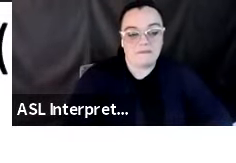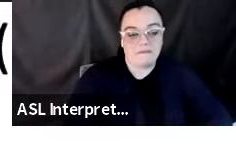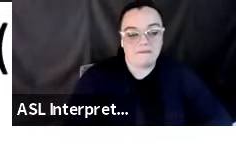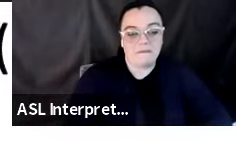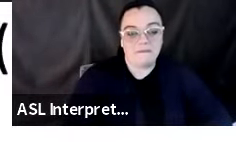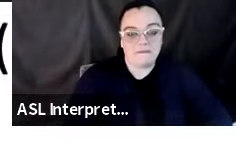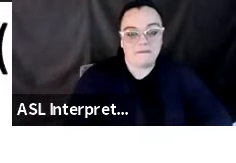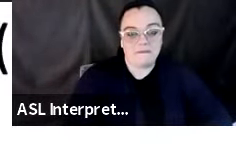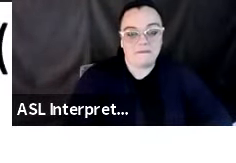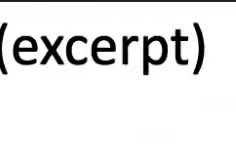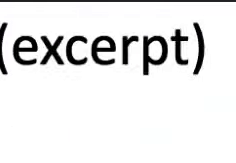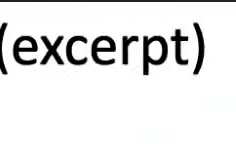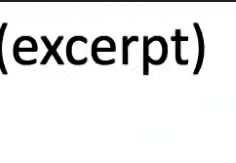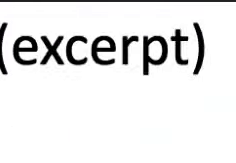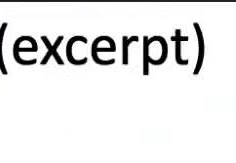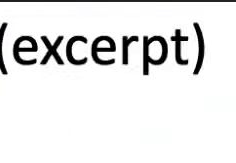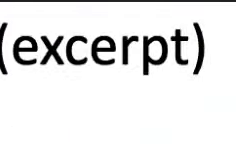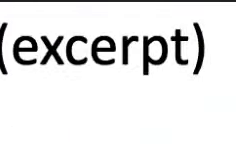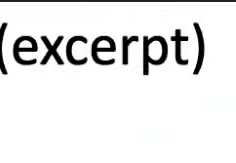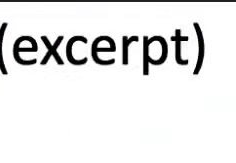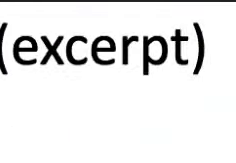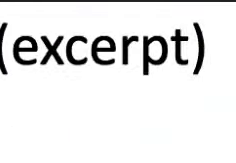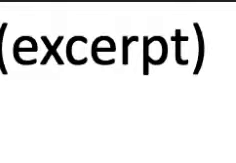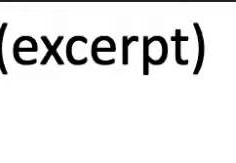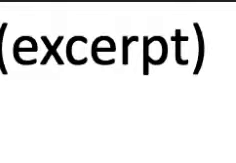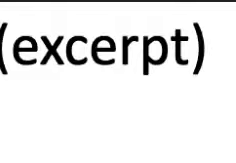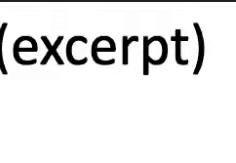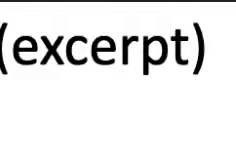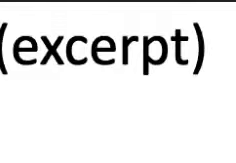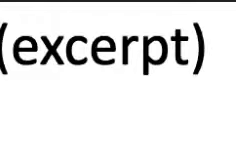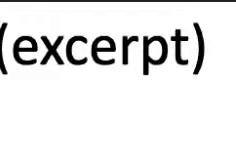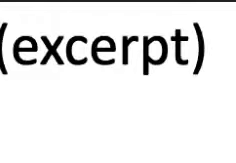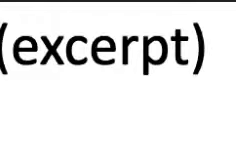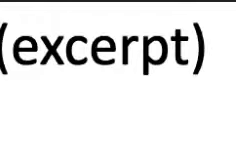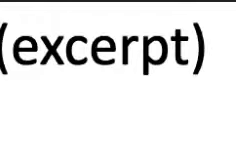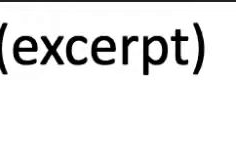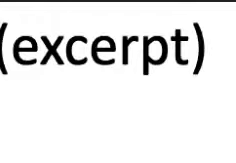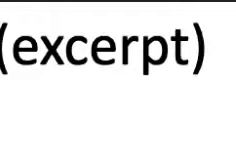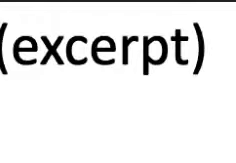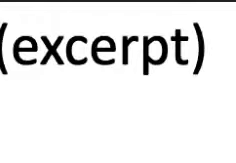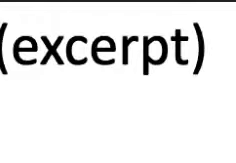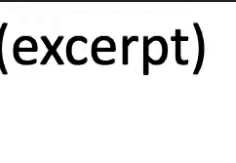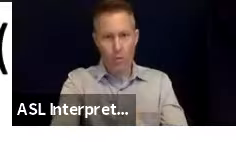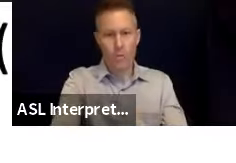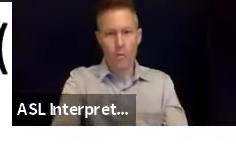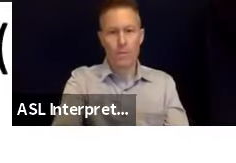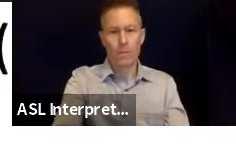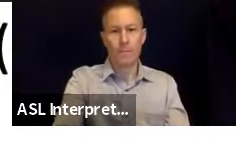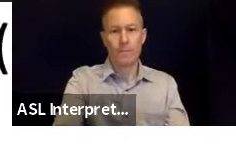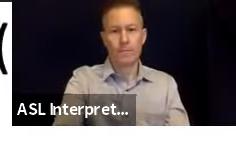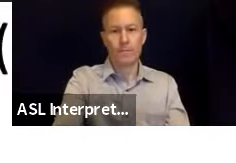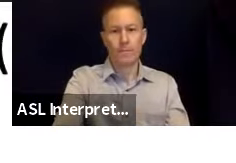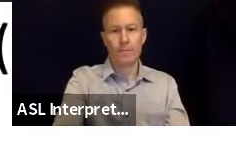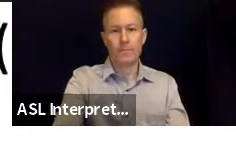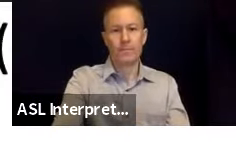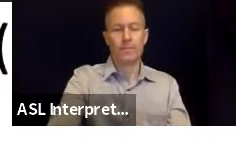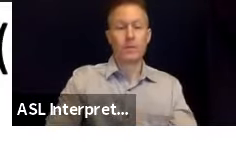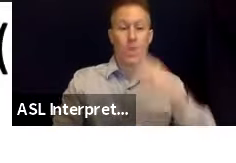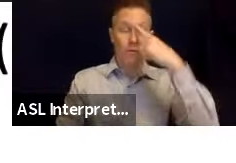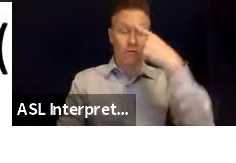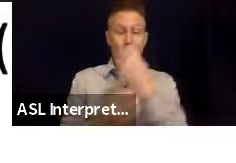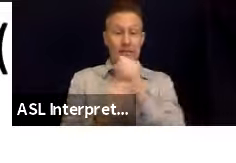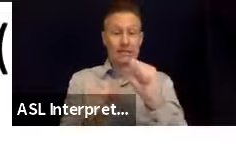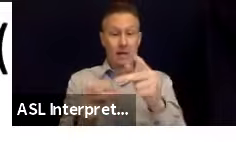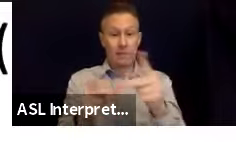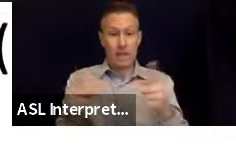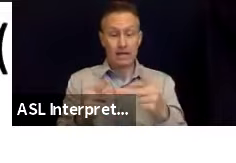happening? That's easy. Drop, cover, and hold on. Drop to a safe place and